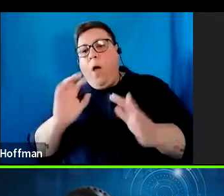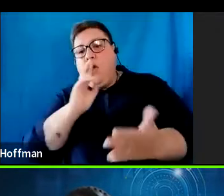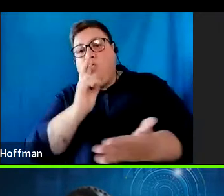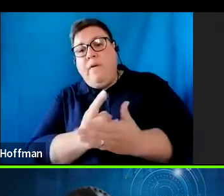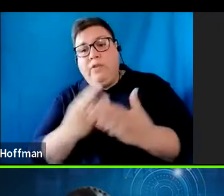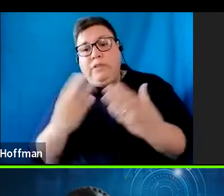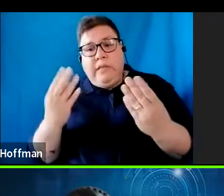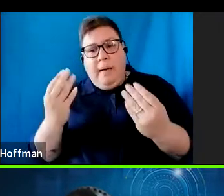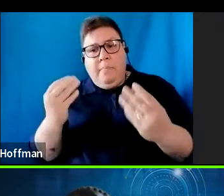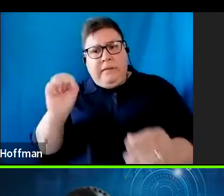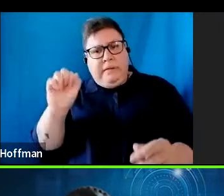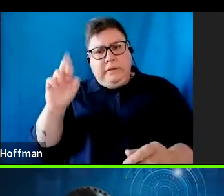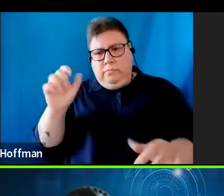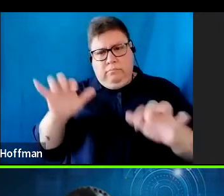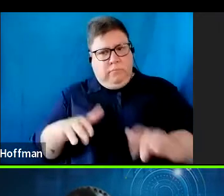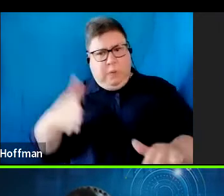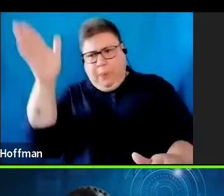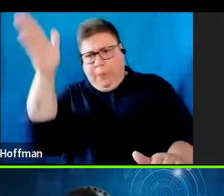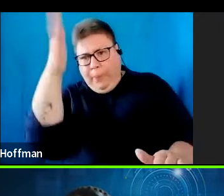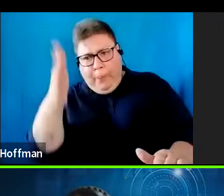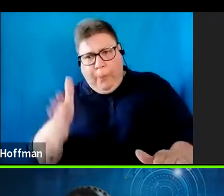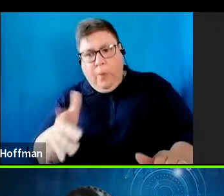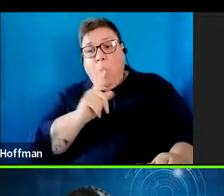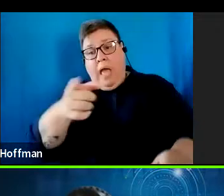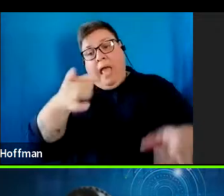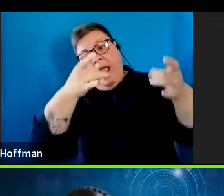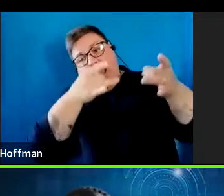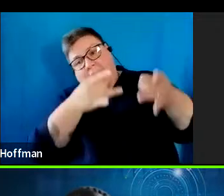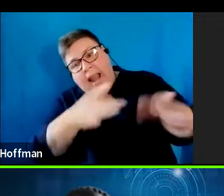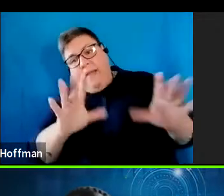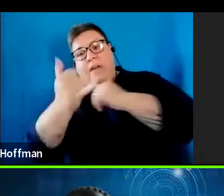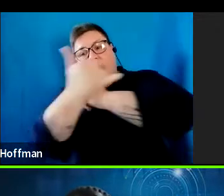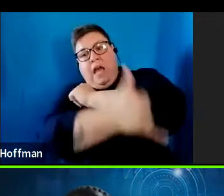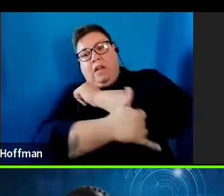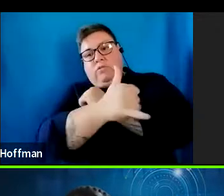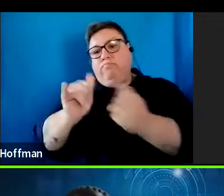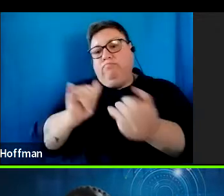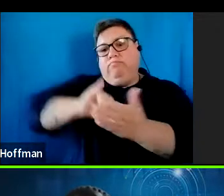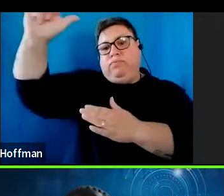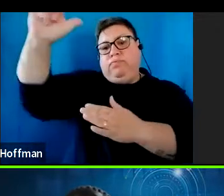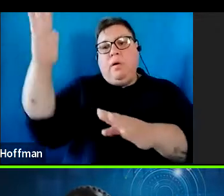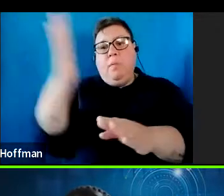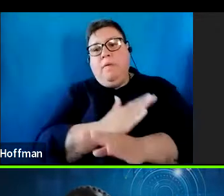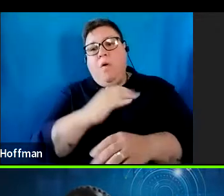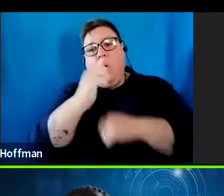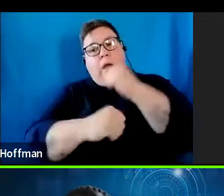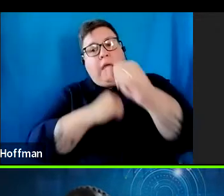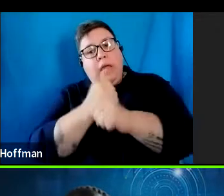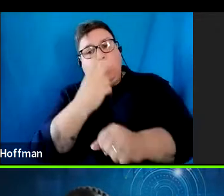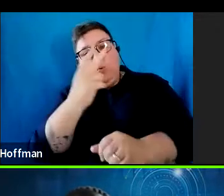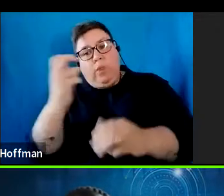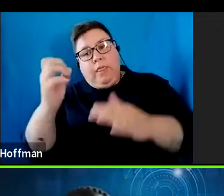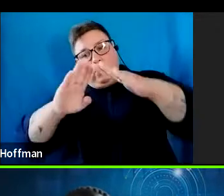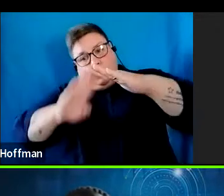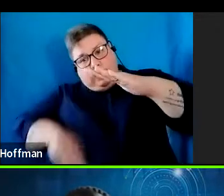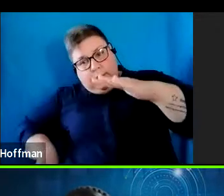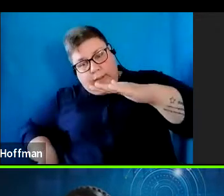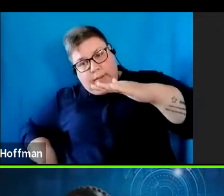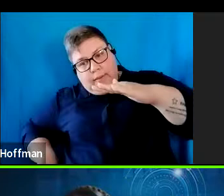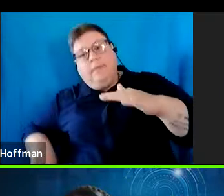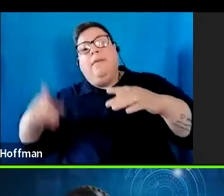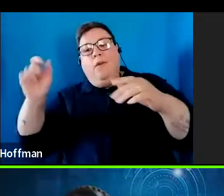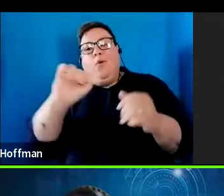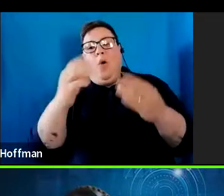system because the taxpayer left the country before the year 2000 and the tax reference number was deactivated.